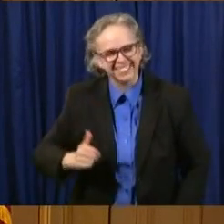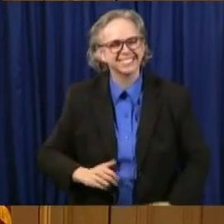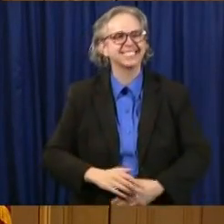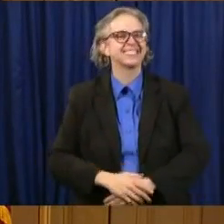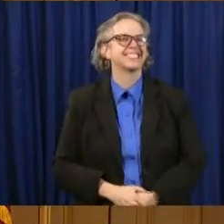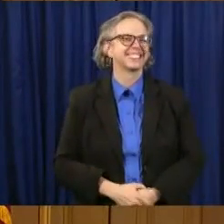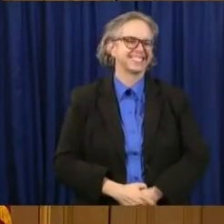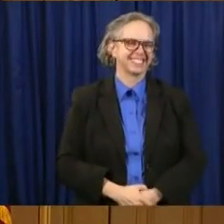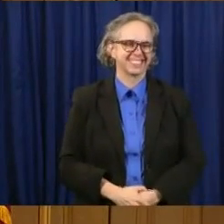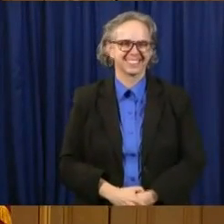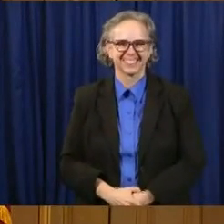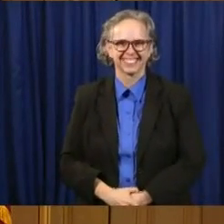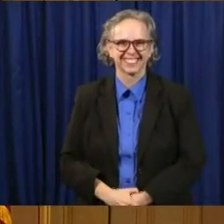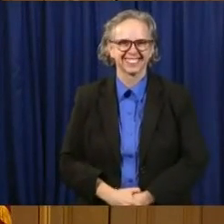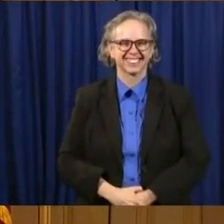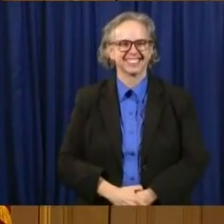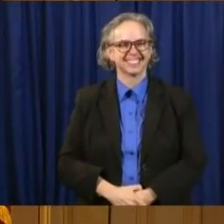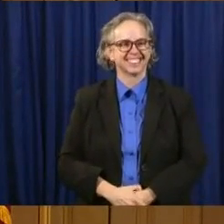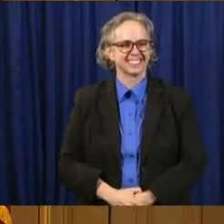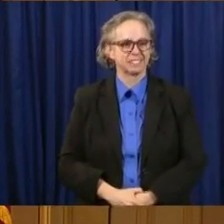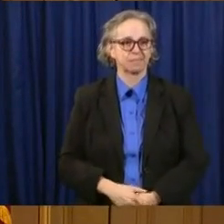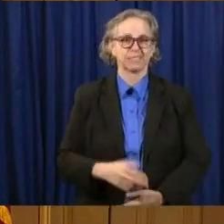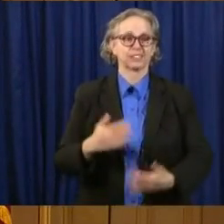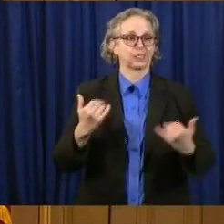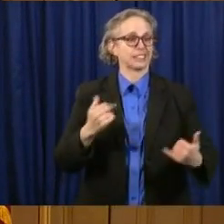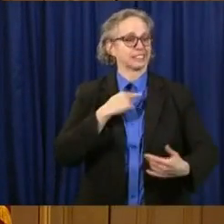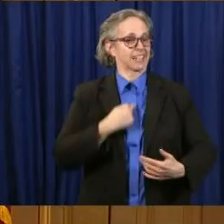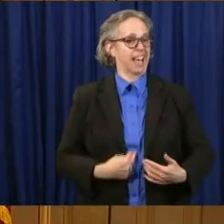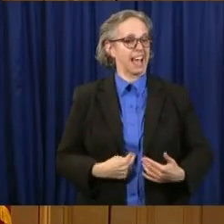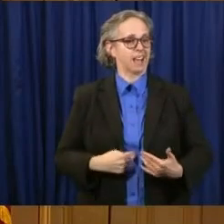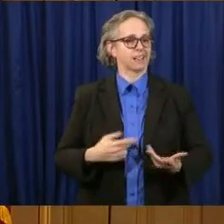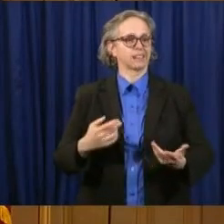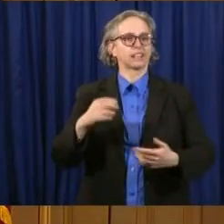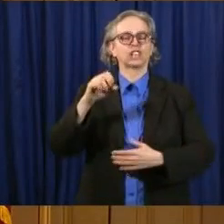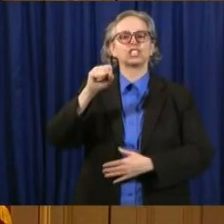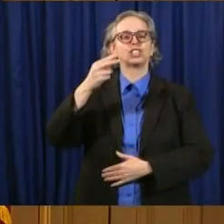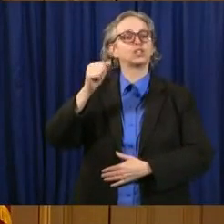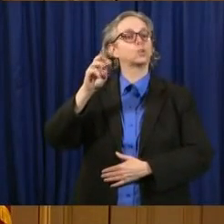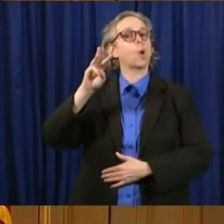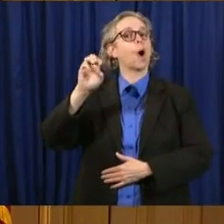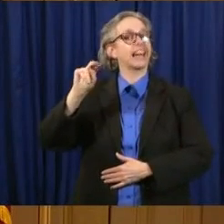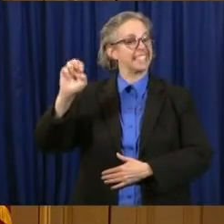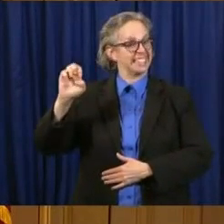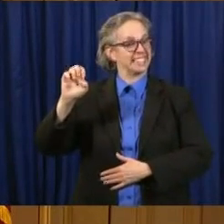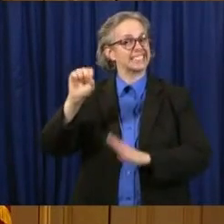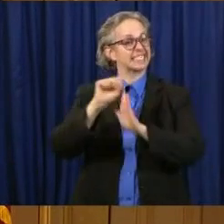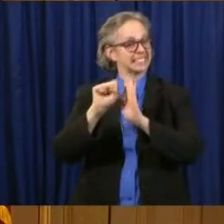Shawnee State tie, bears, and